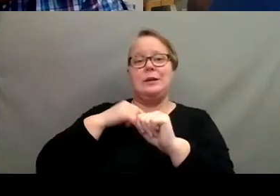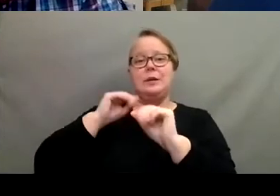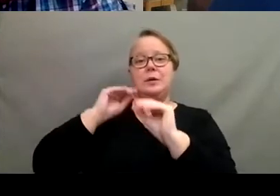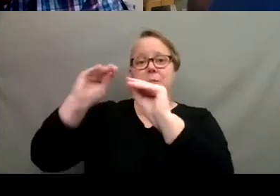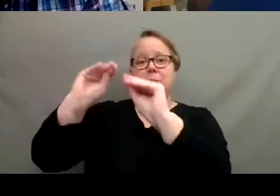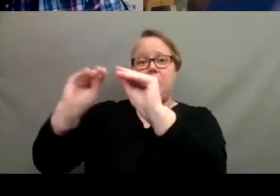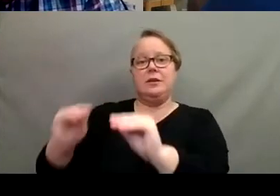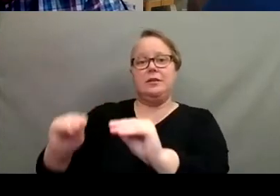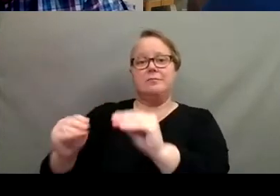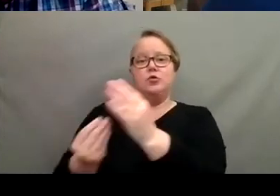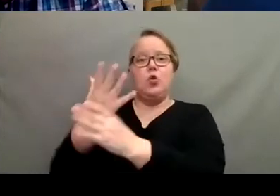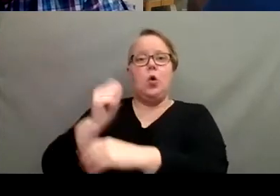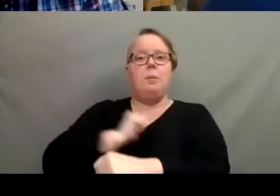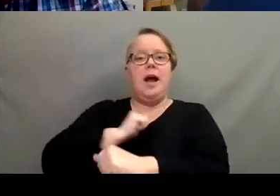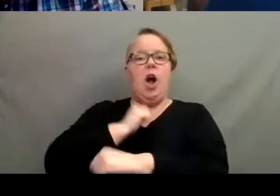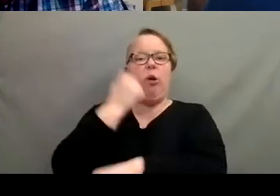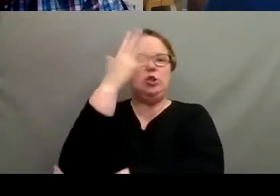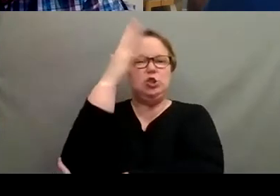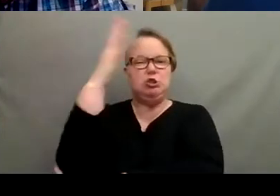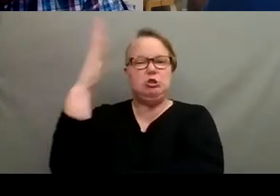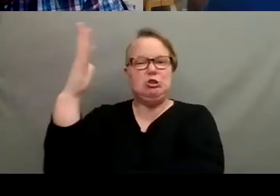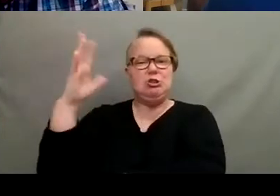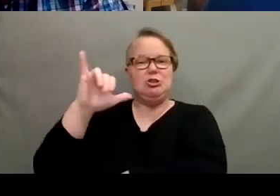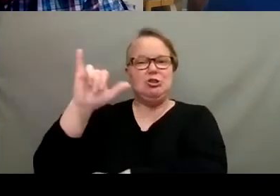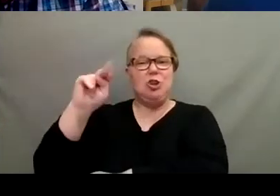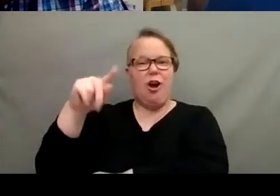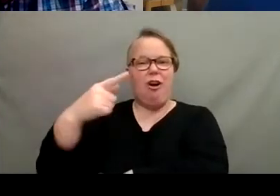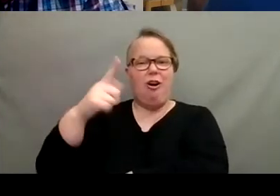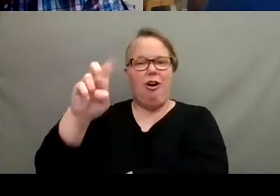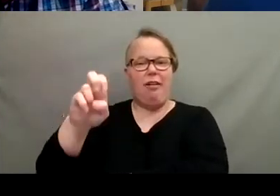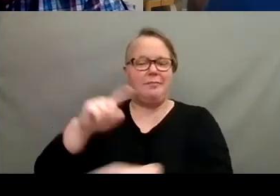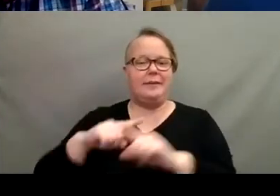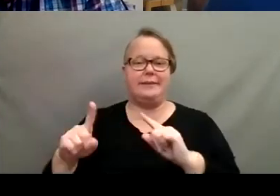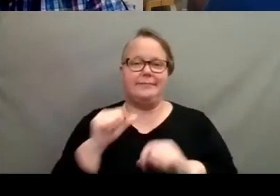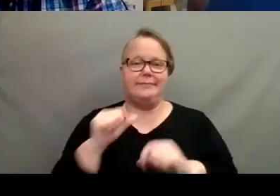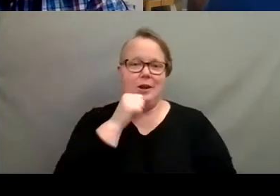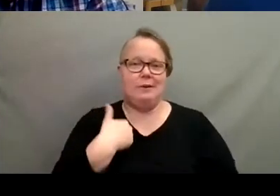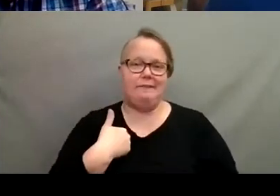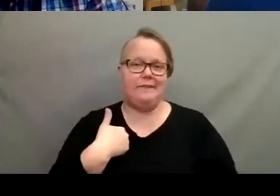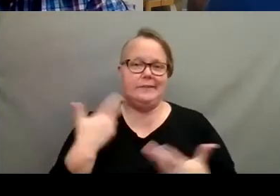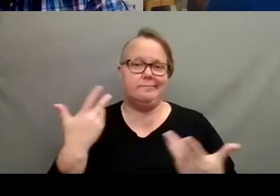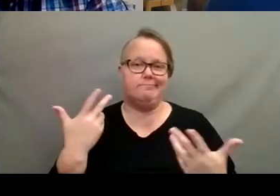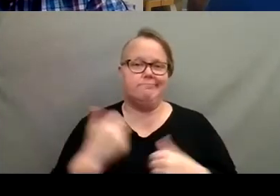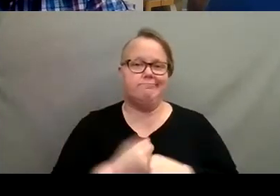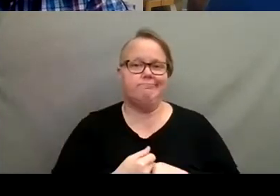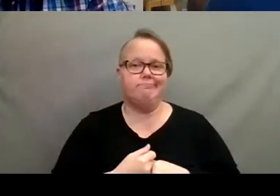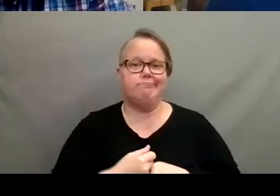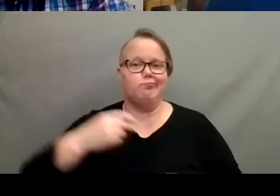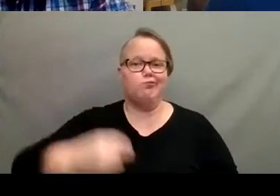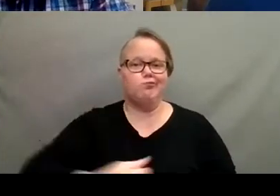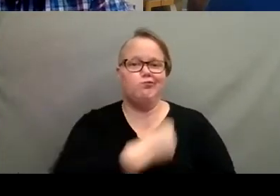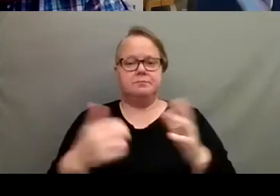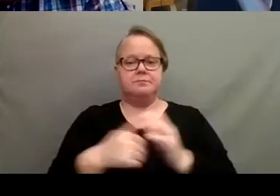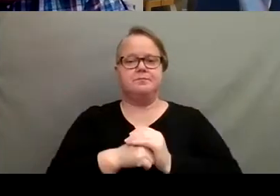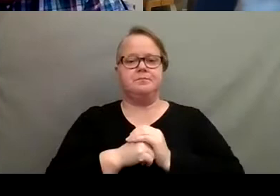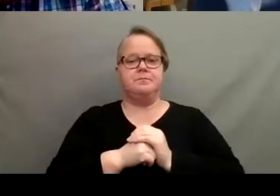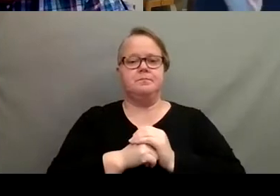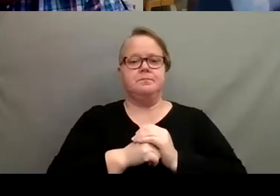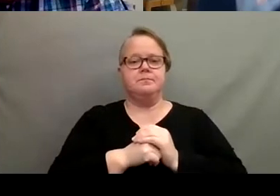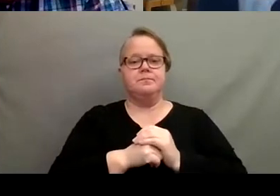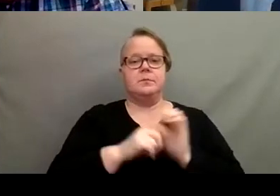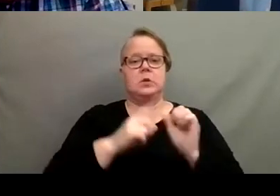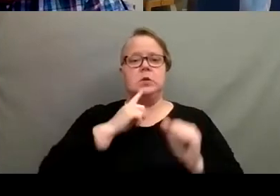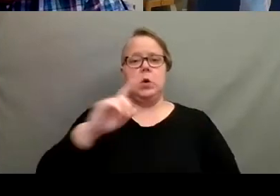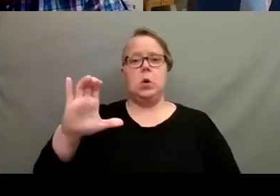grow my own little jungle going on there. But you know, we, I don't have that. don't think any of us do, unfortunately. So